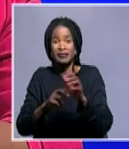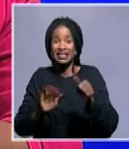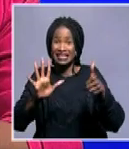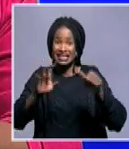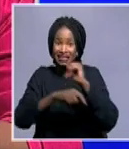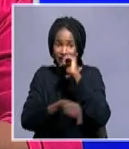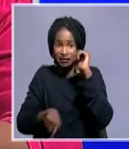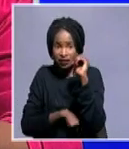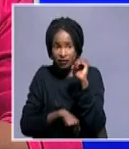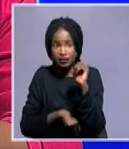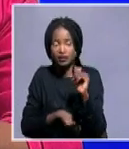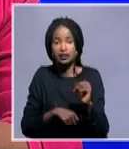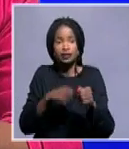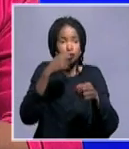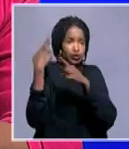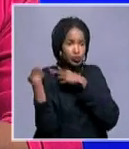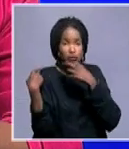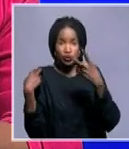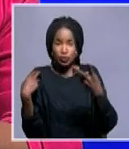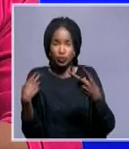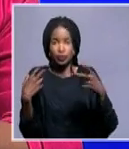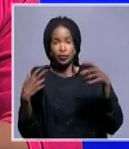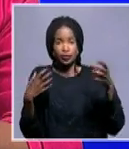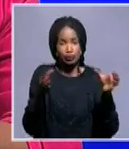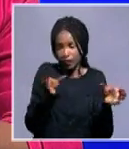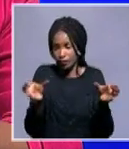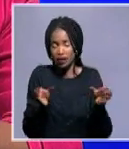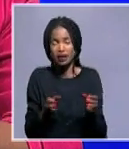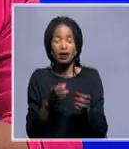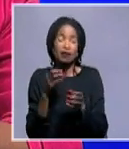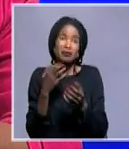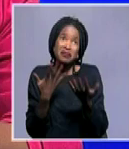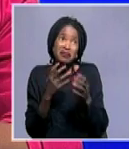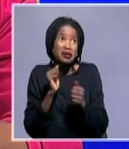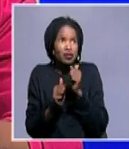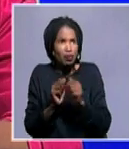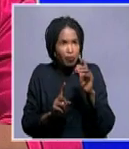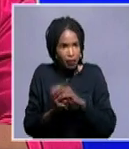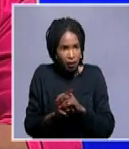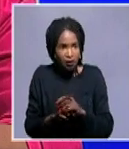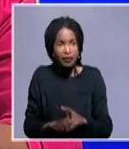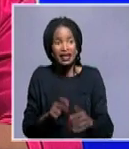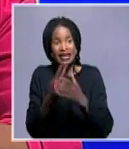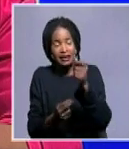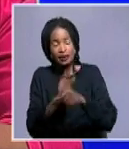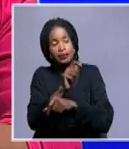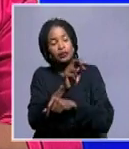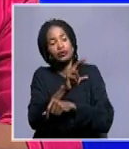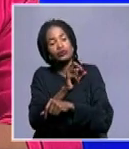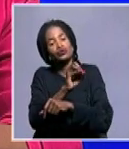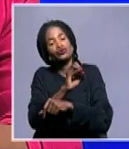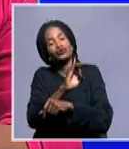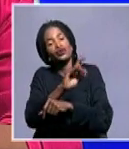covering the two institutions. But if and when necessary, the double Troika can also co-opt another country.